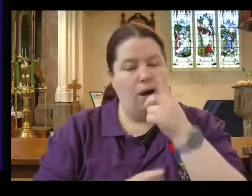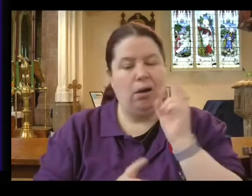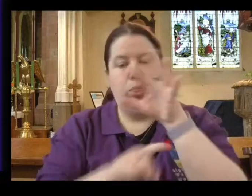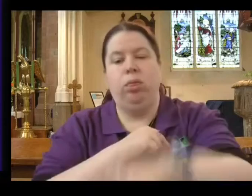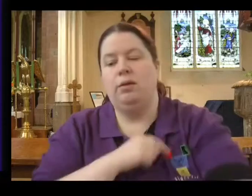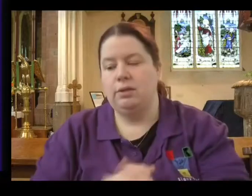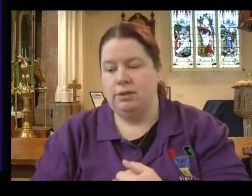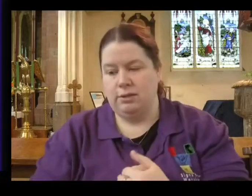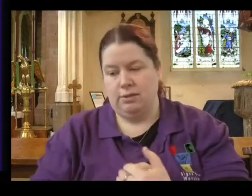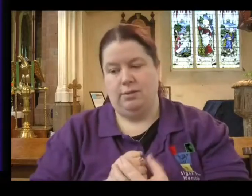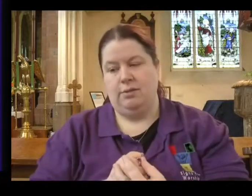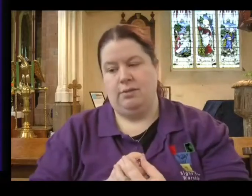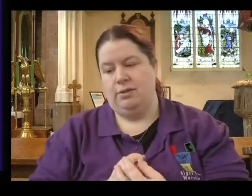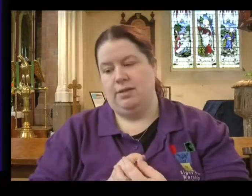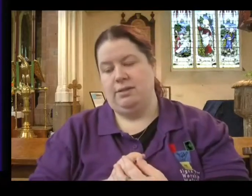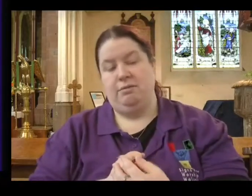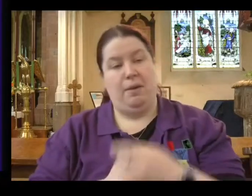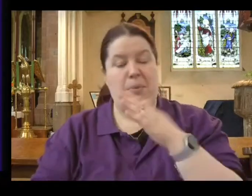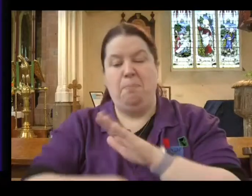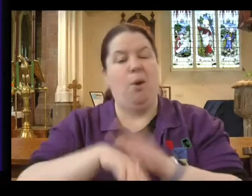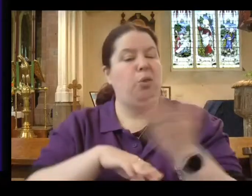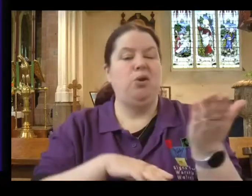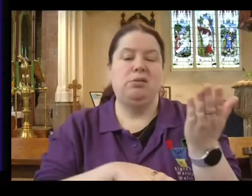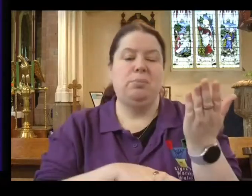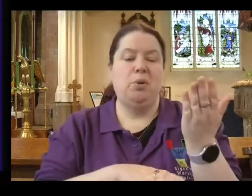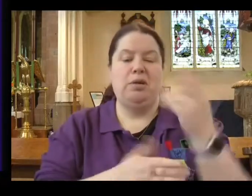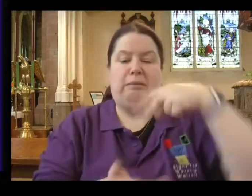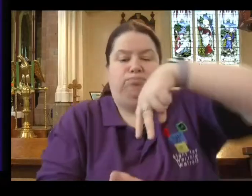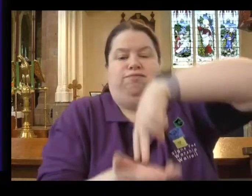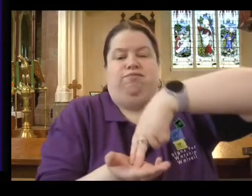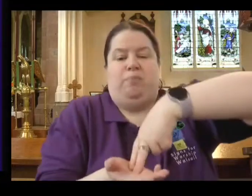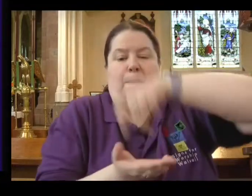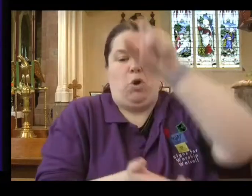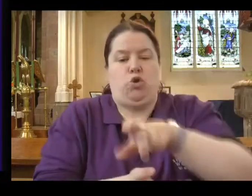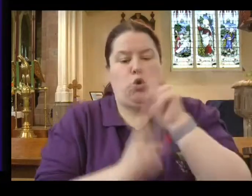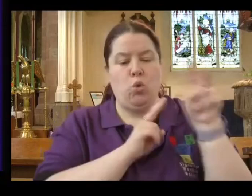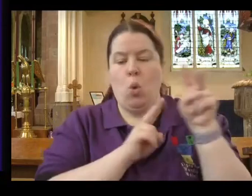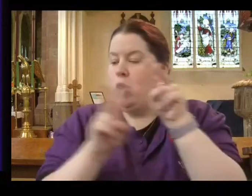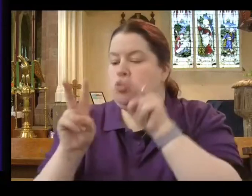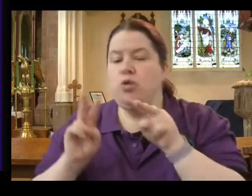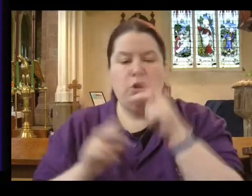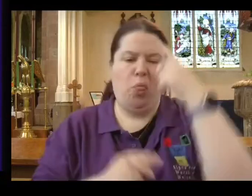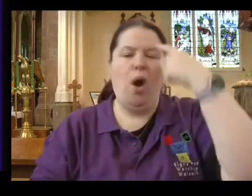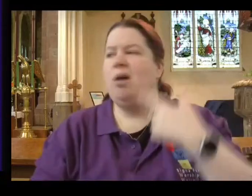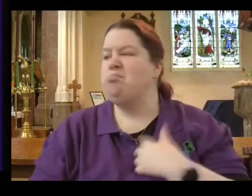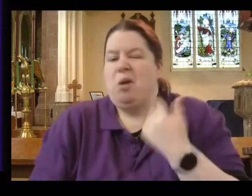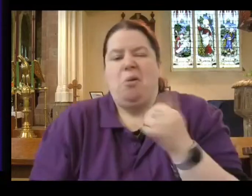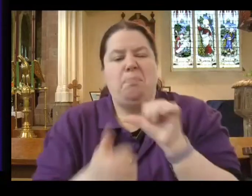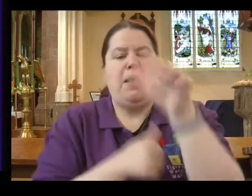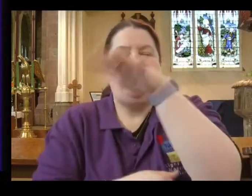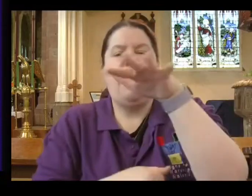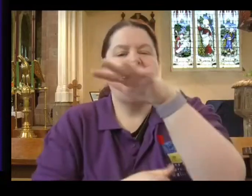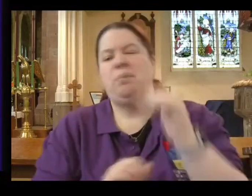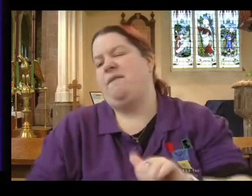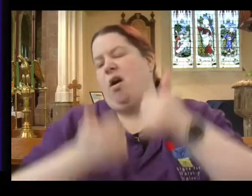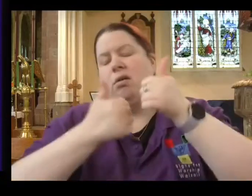hadn't set a guard on the walls. They were so confident in their city's location that they thought that would protect them. But it